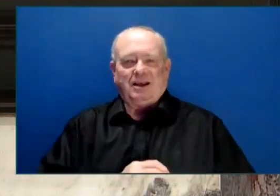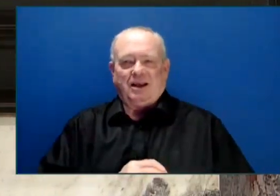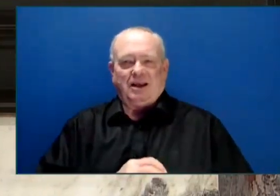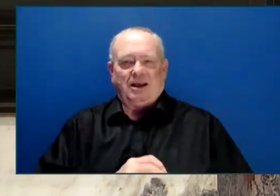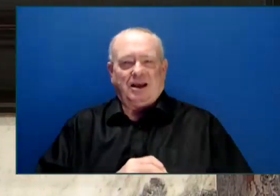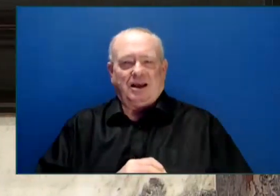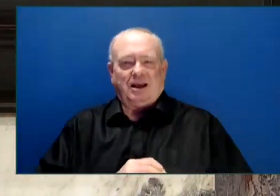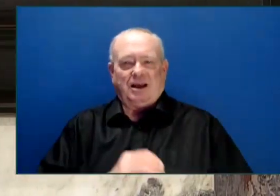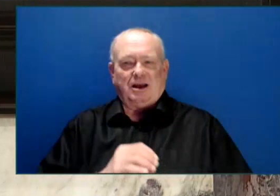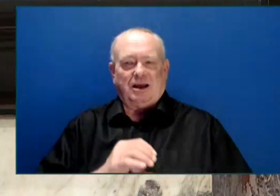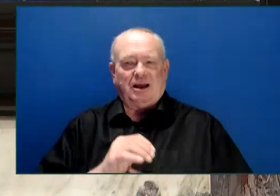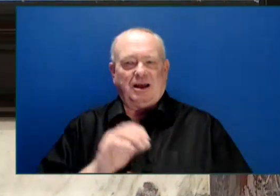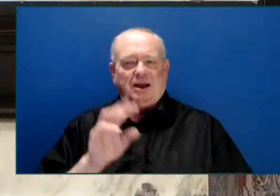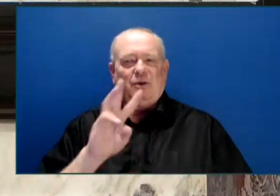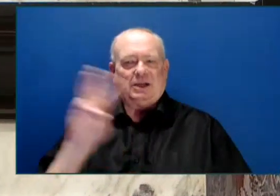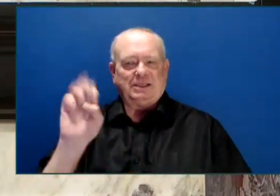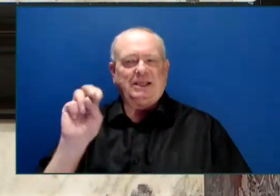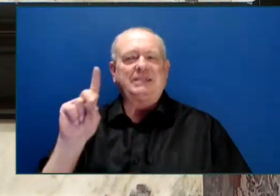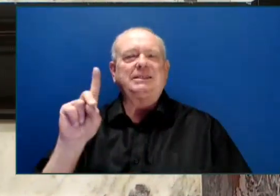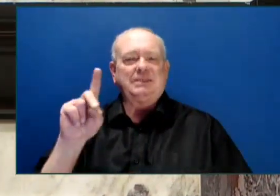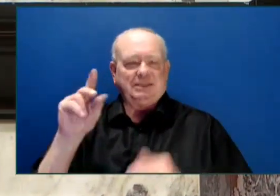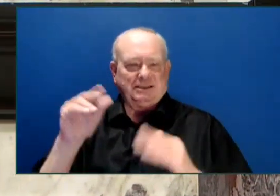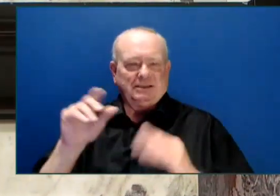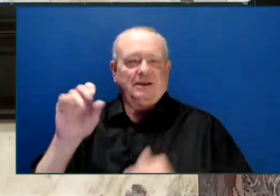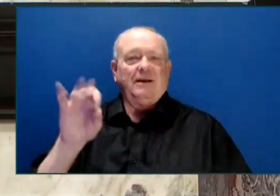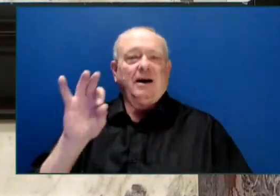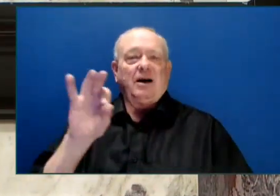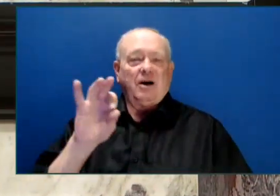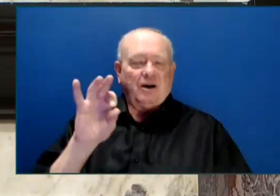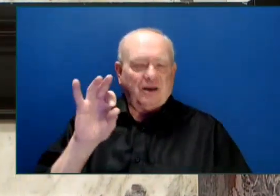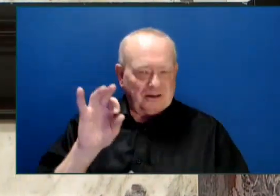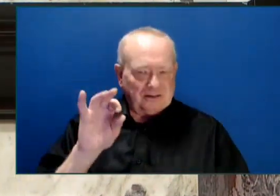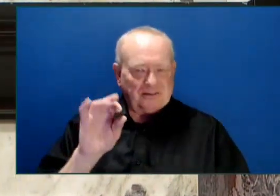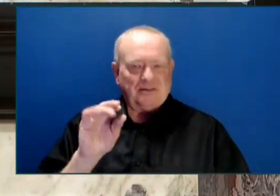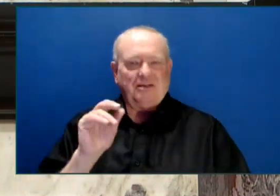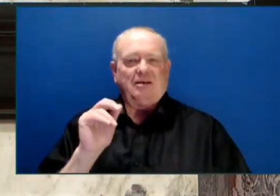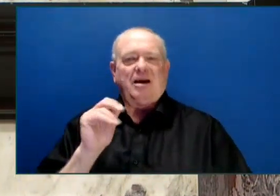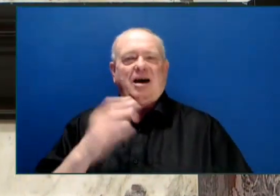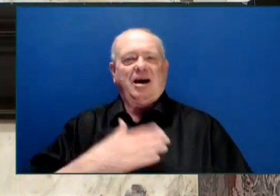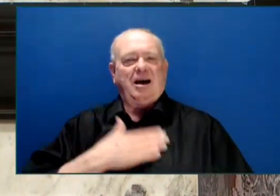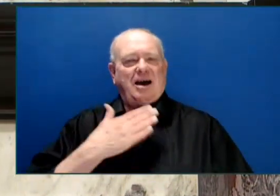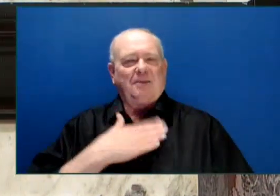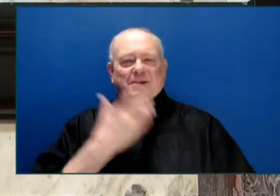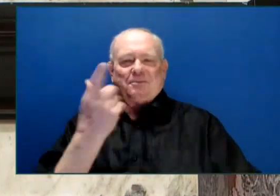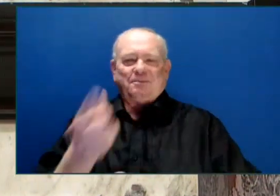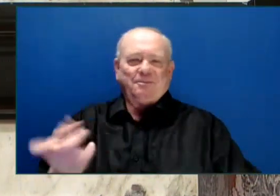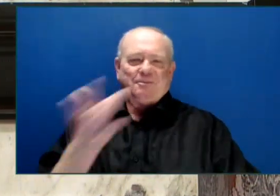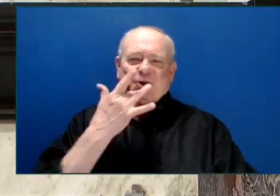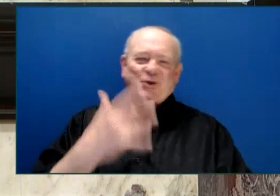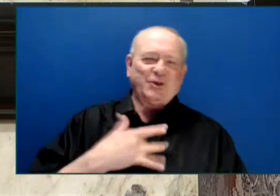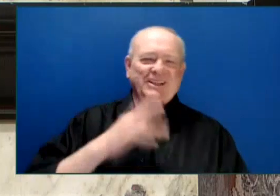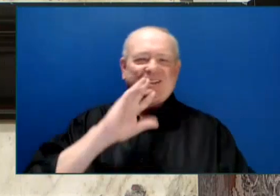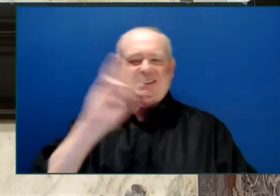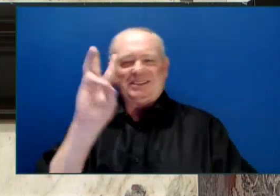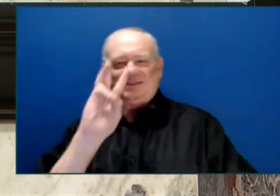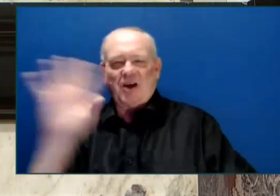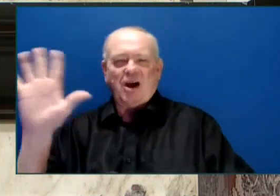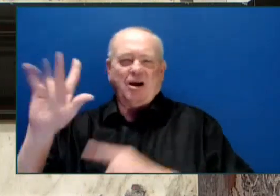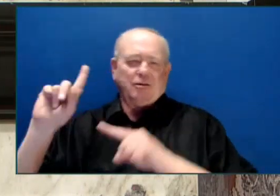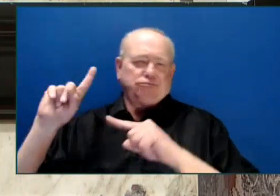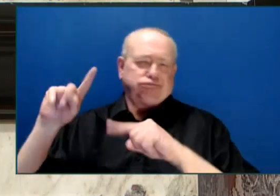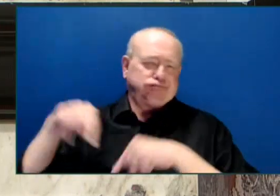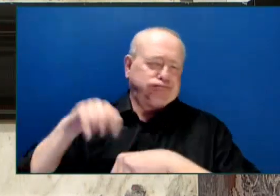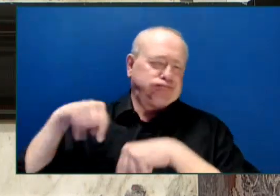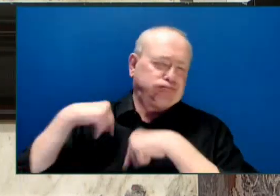She's a long-time watcher of this place and our work, incredible fighter for human rights and against censorship, and also a happy 40th birthday to